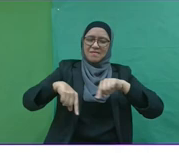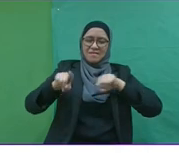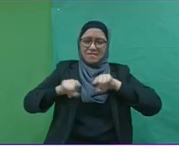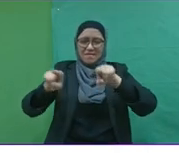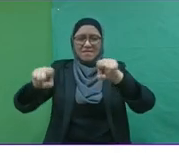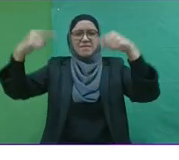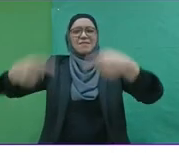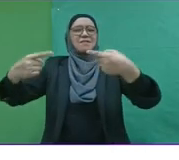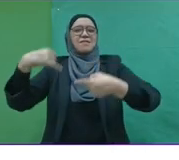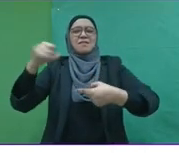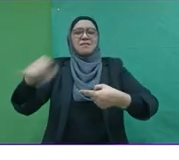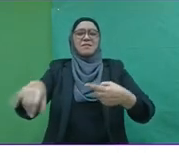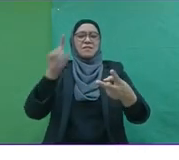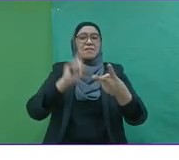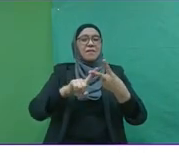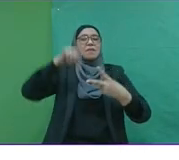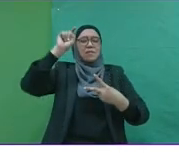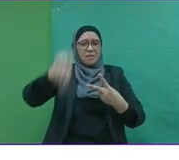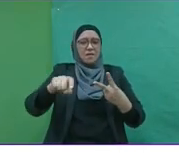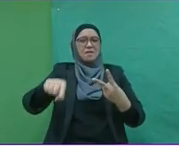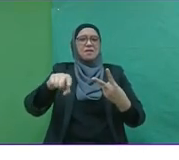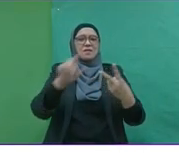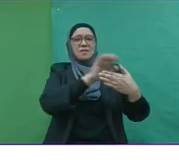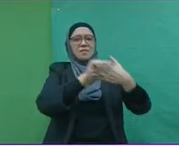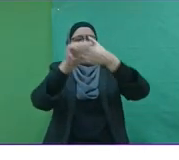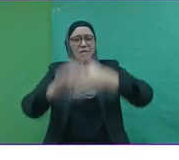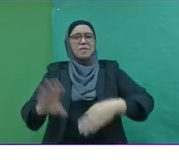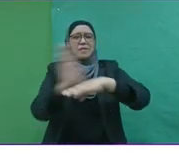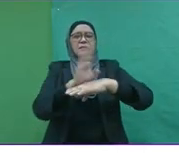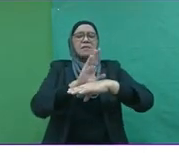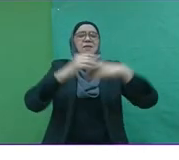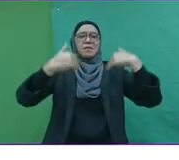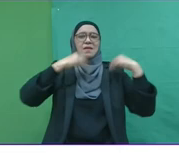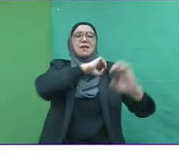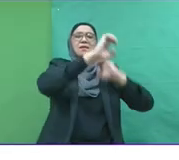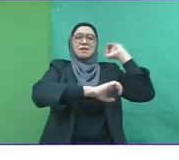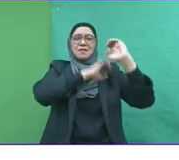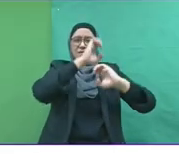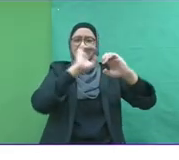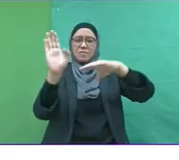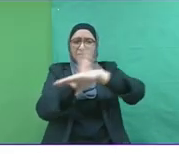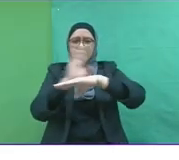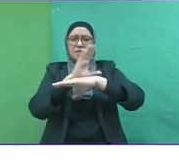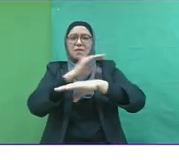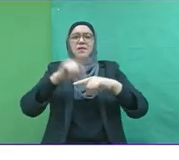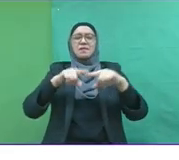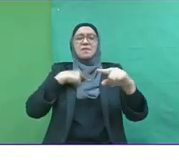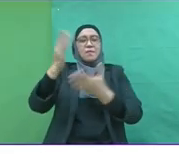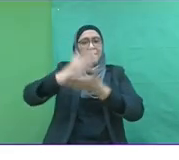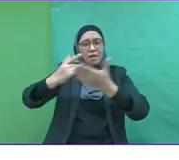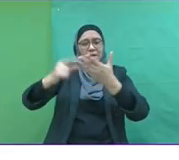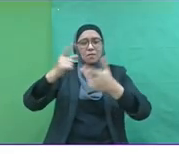And all business leaders need to have ethical leadership. And finally, the execution part is so important.